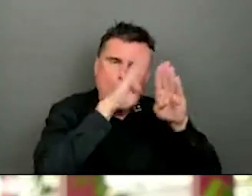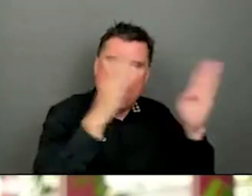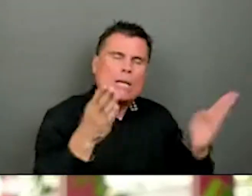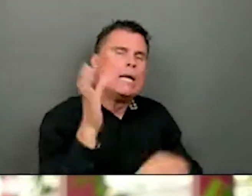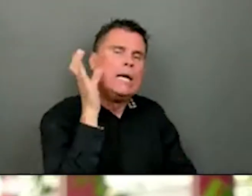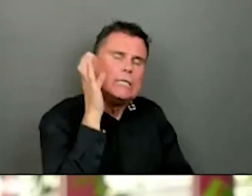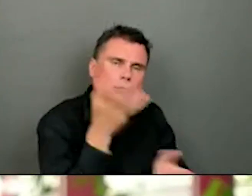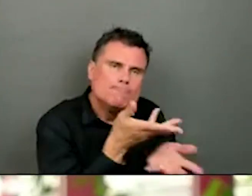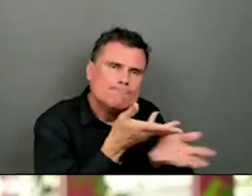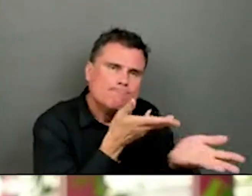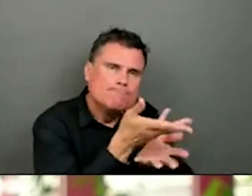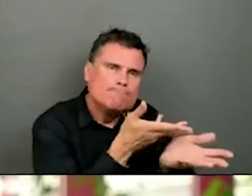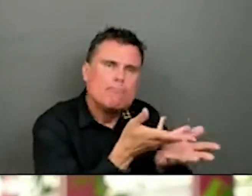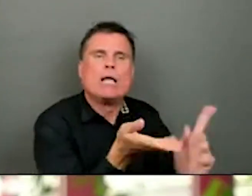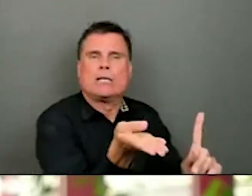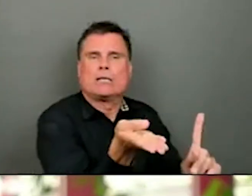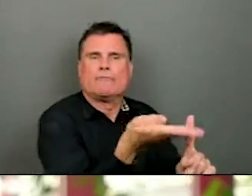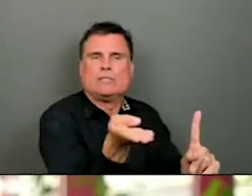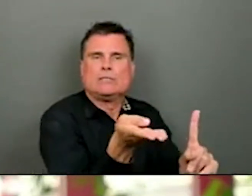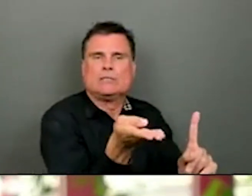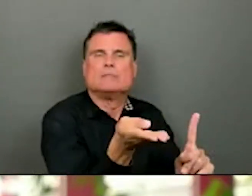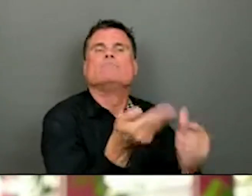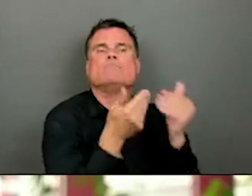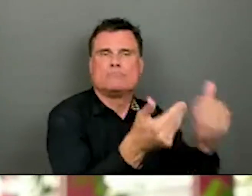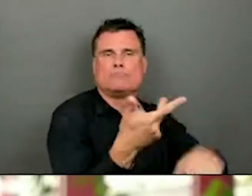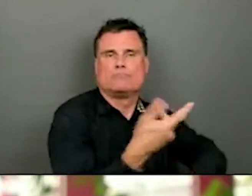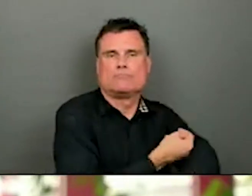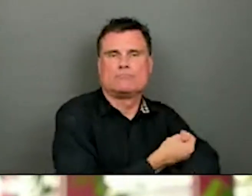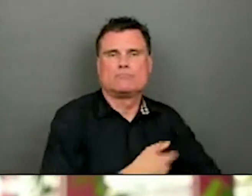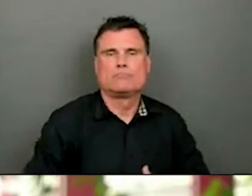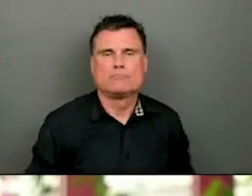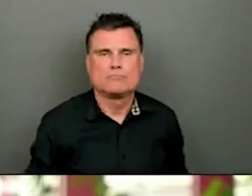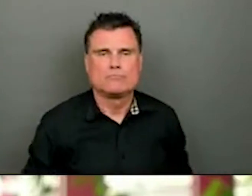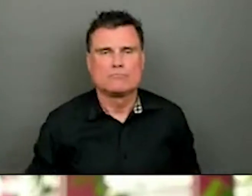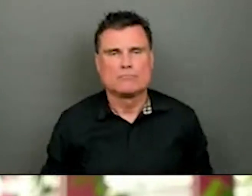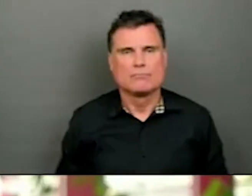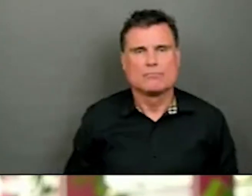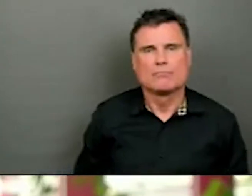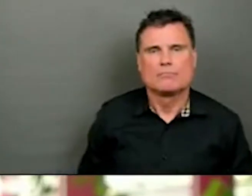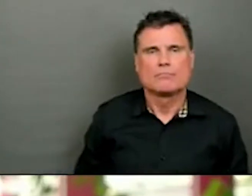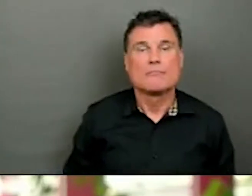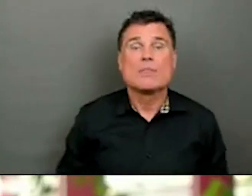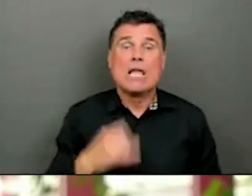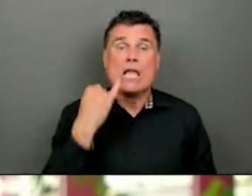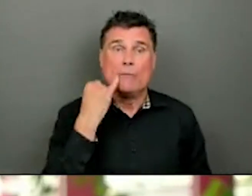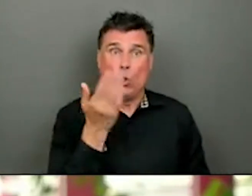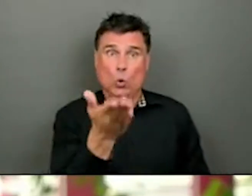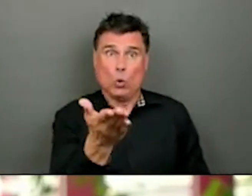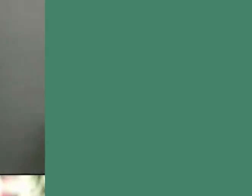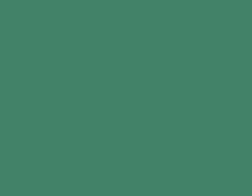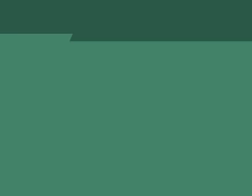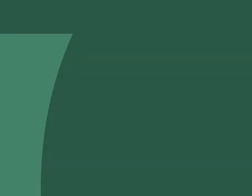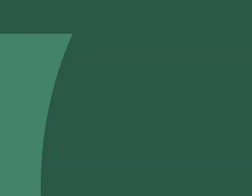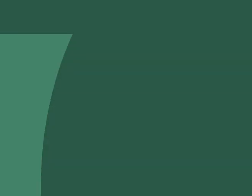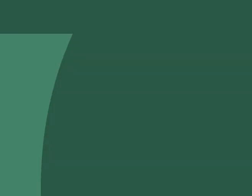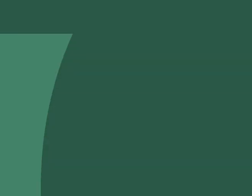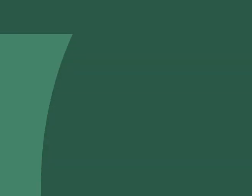the information that you need, and to be confident in the decision you made, to be immunized and to be protected.